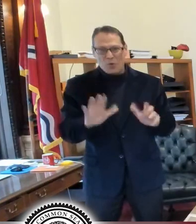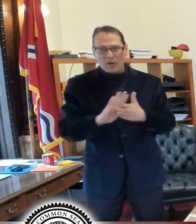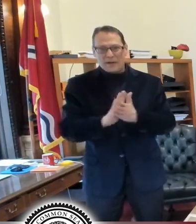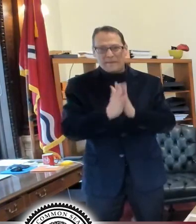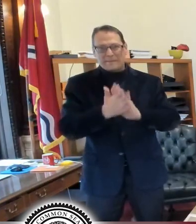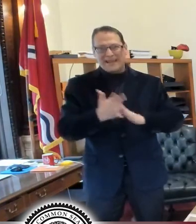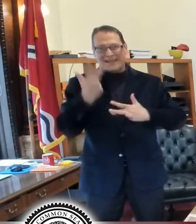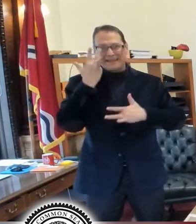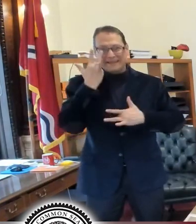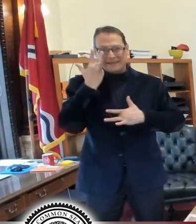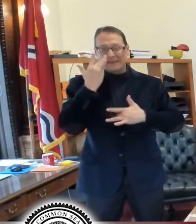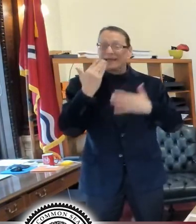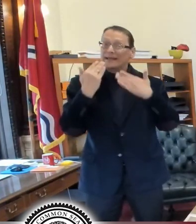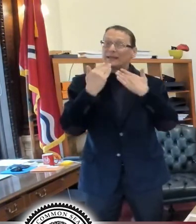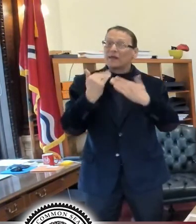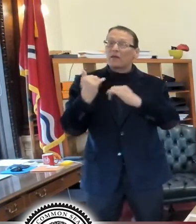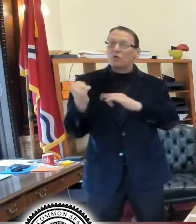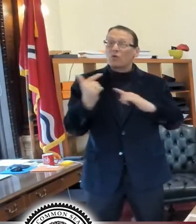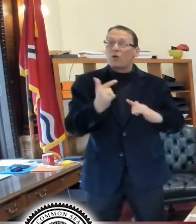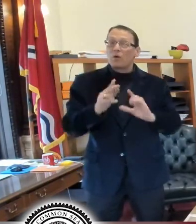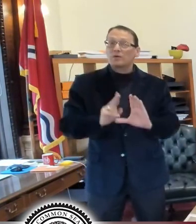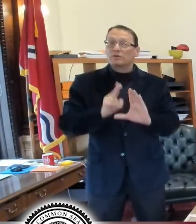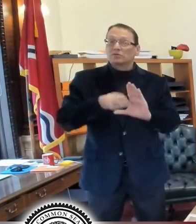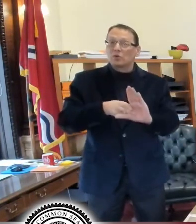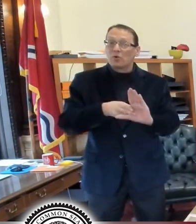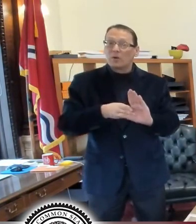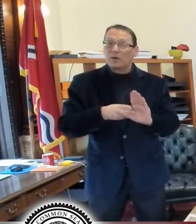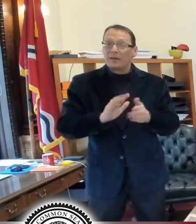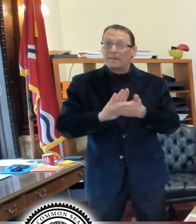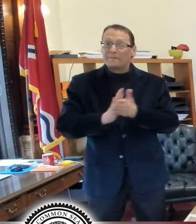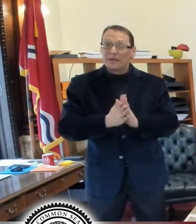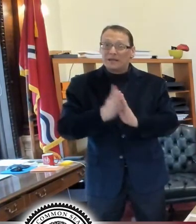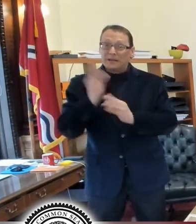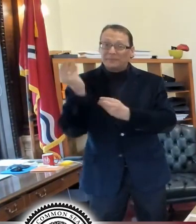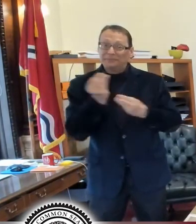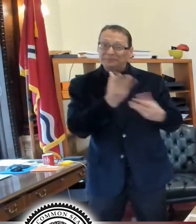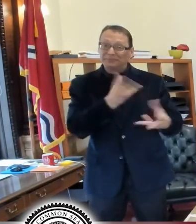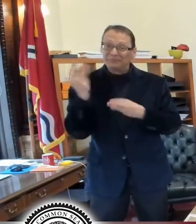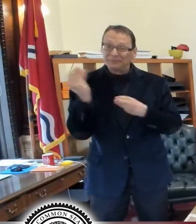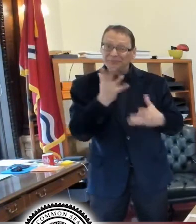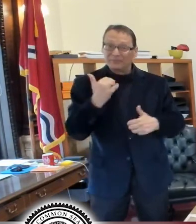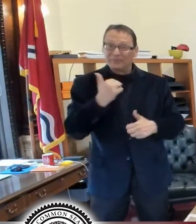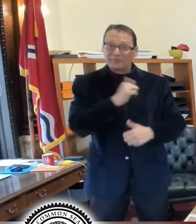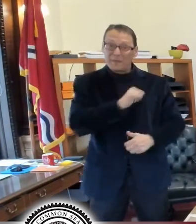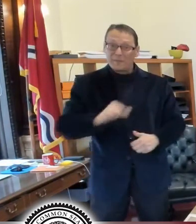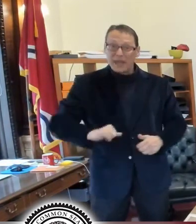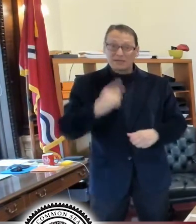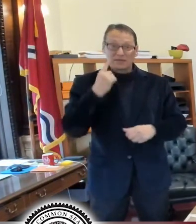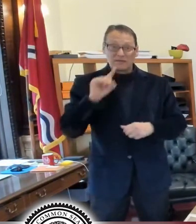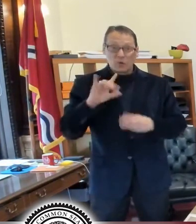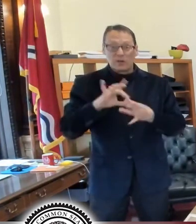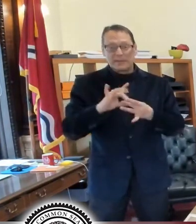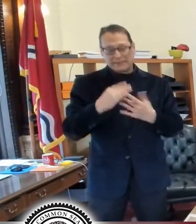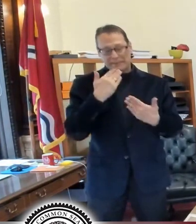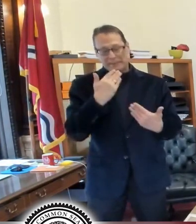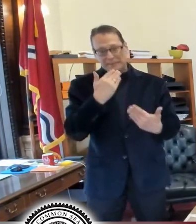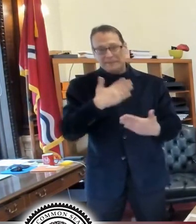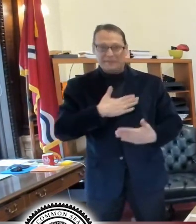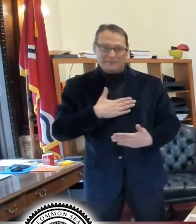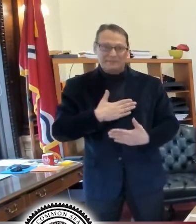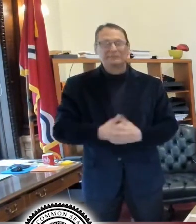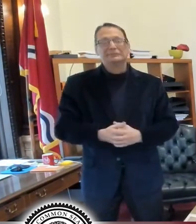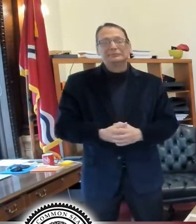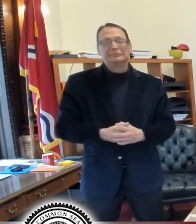thank you all for being with us. Help us be our communicators and our ambassadors for this message if you can do that. Um,